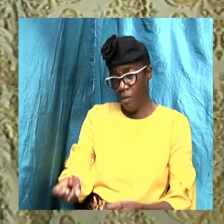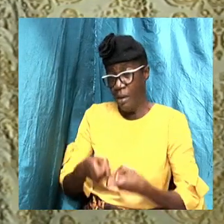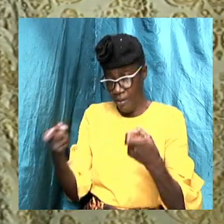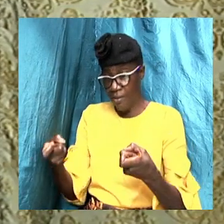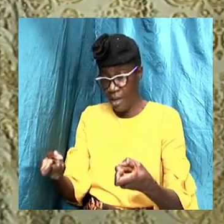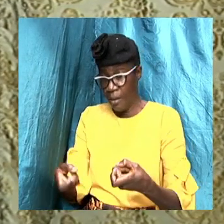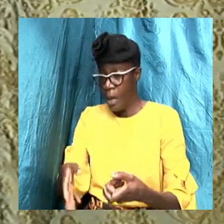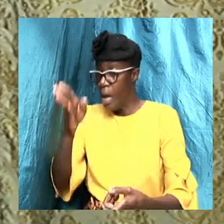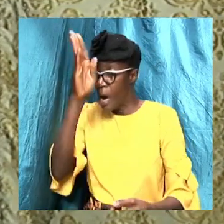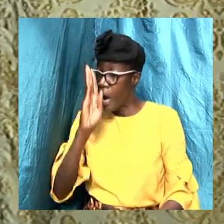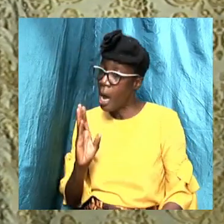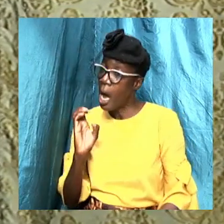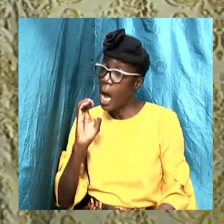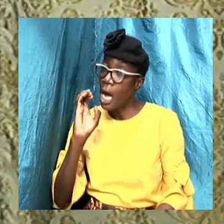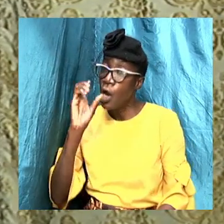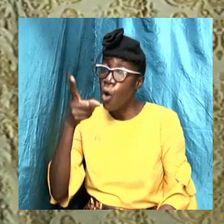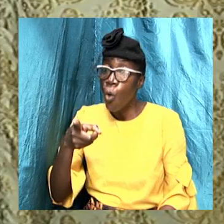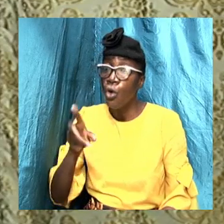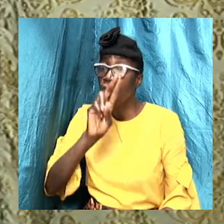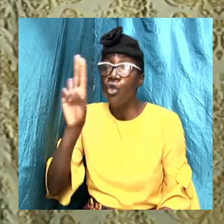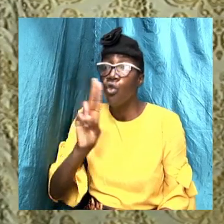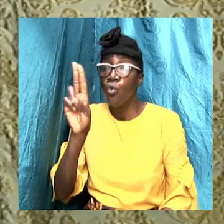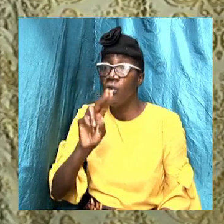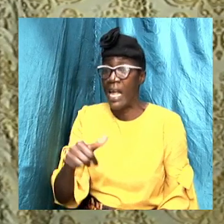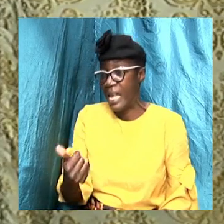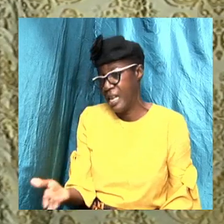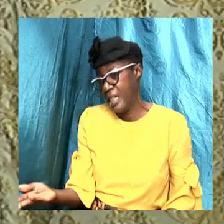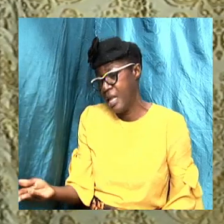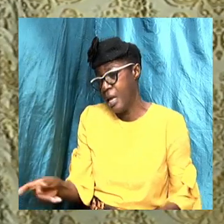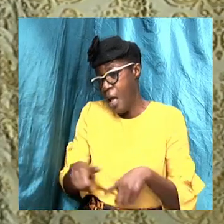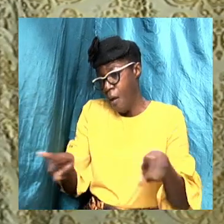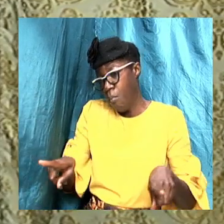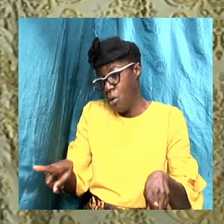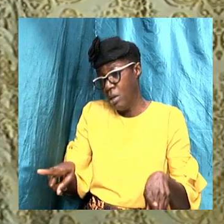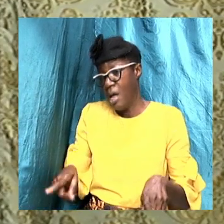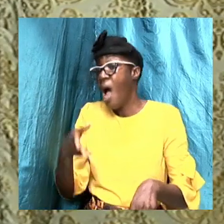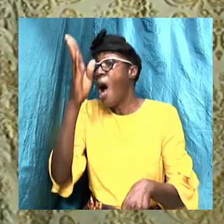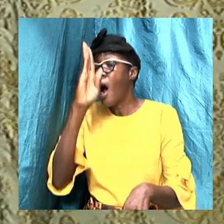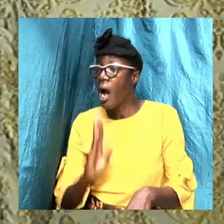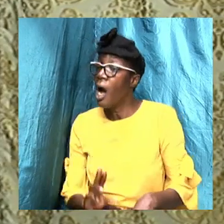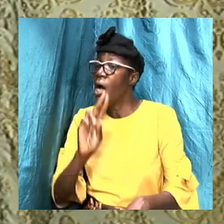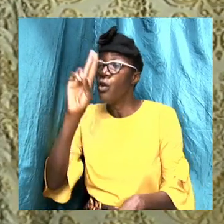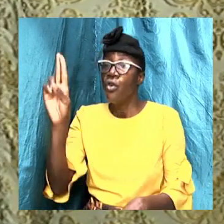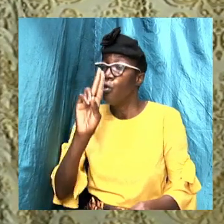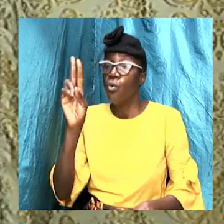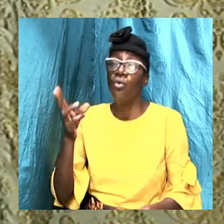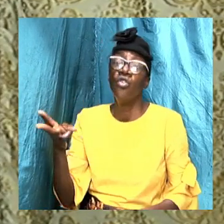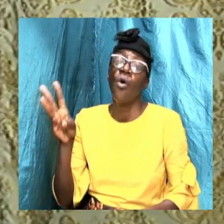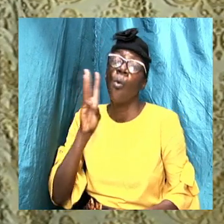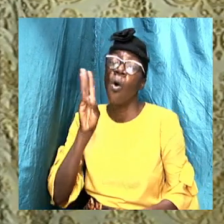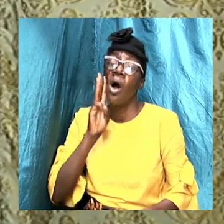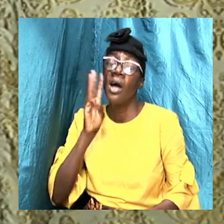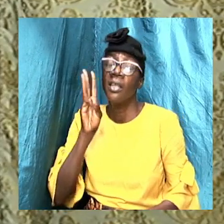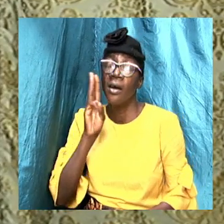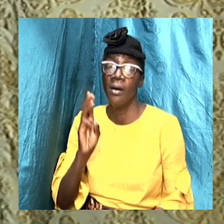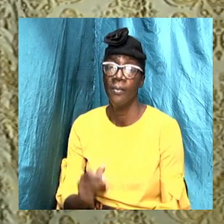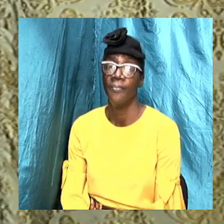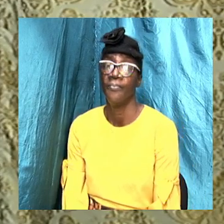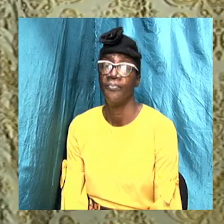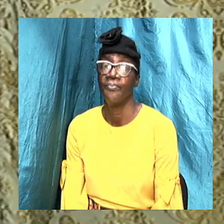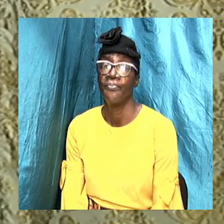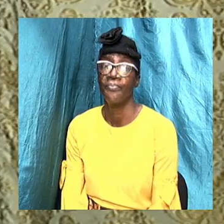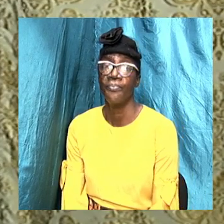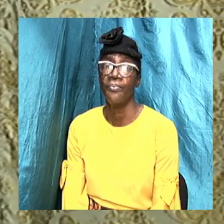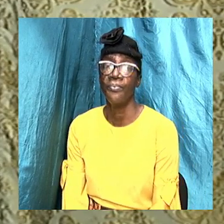used anything else. But him said, look here. Water it is. And water it shall be. Amen.